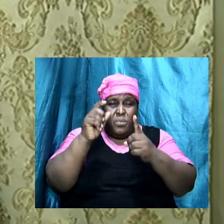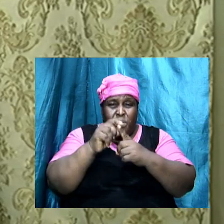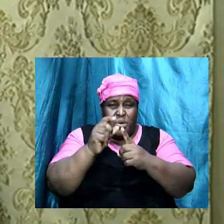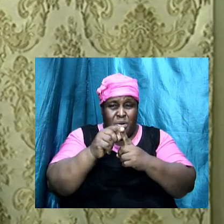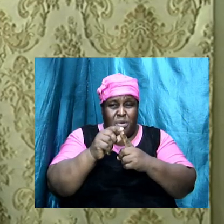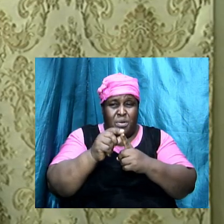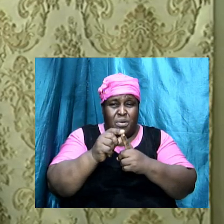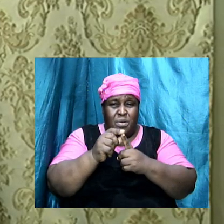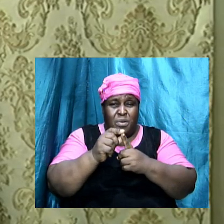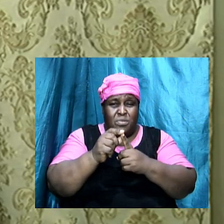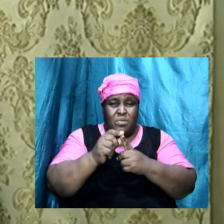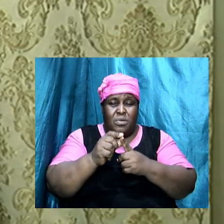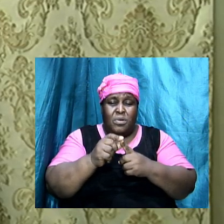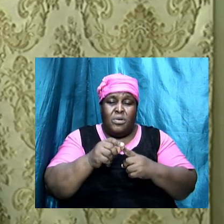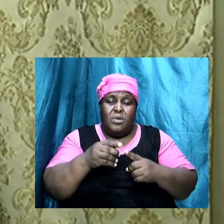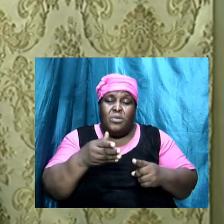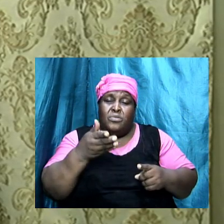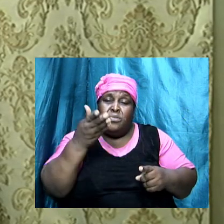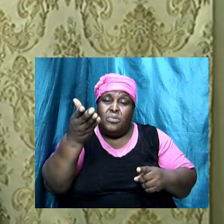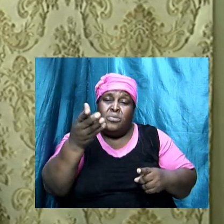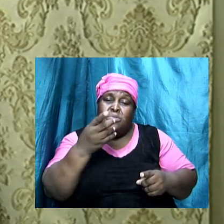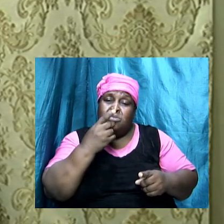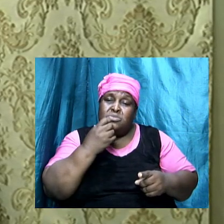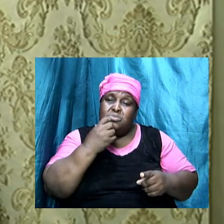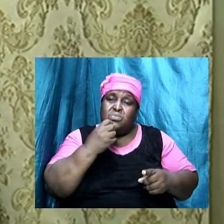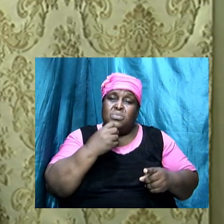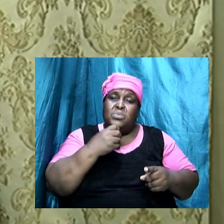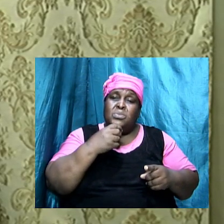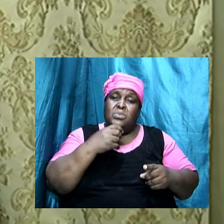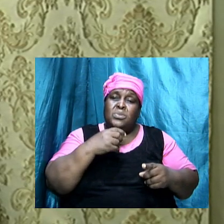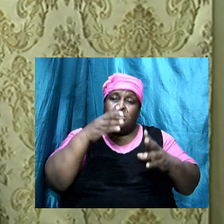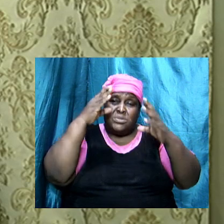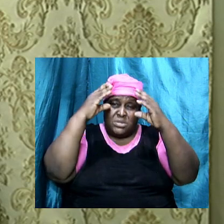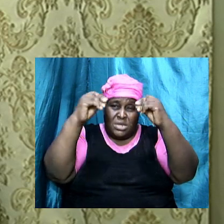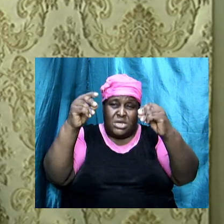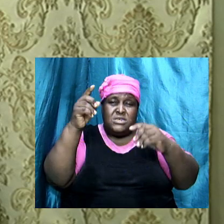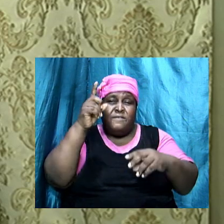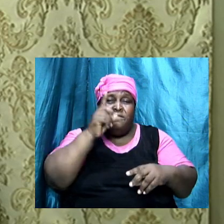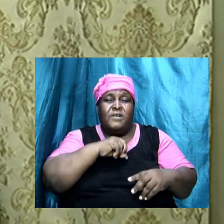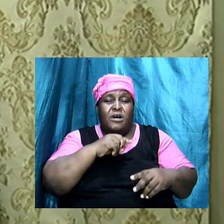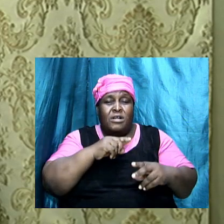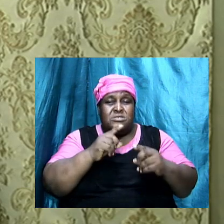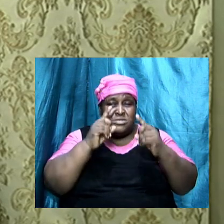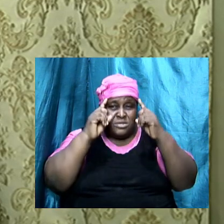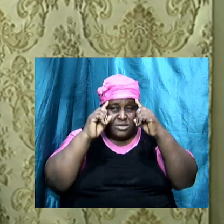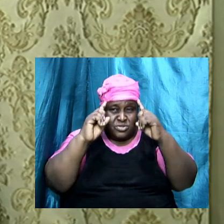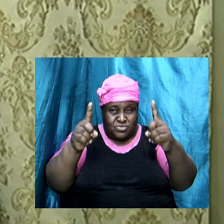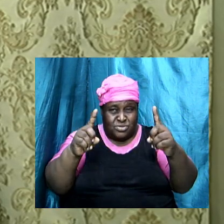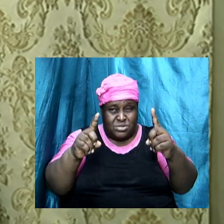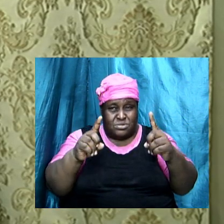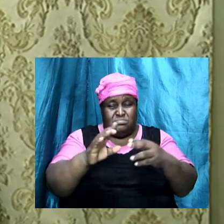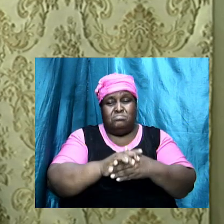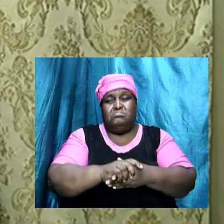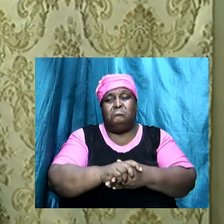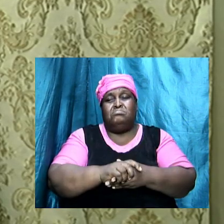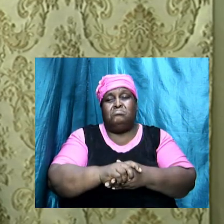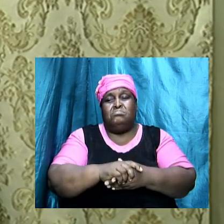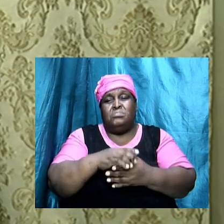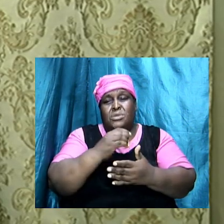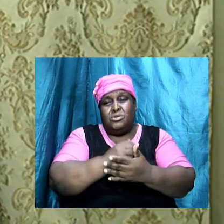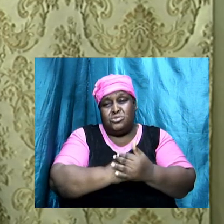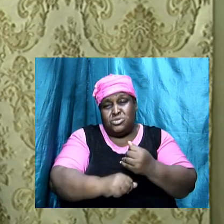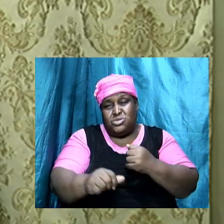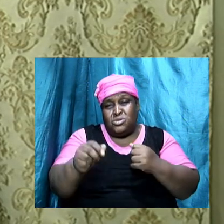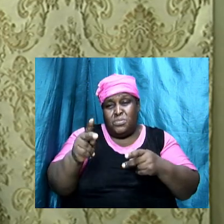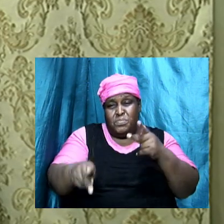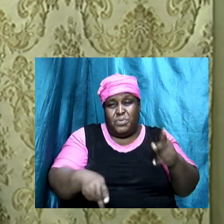false doctrine in Galatians 1, 7-9. Evidently, some folks are throwing you into